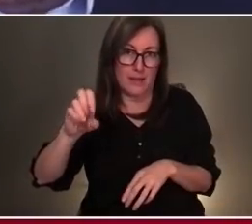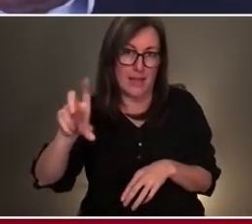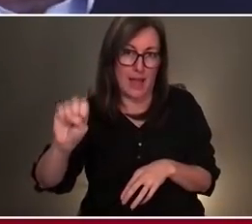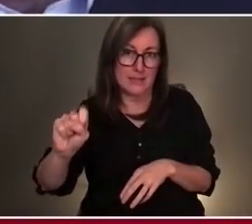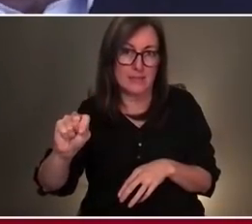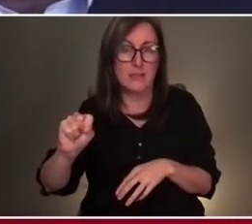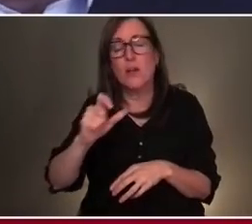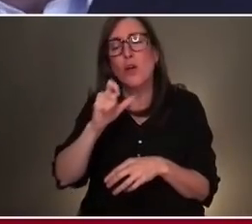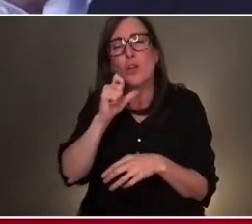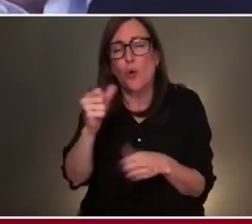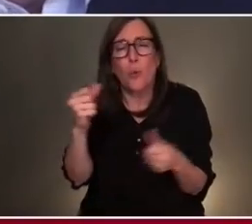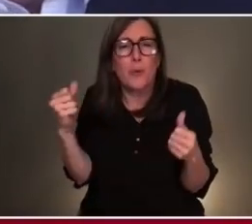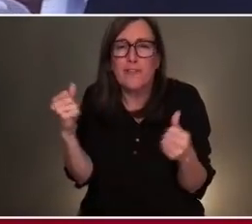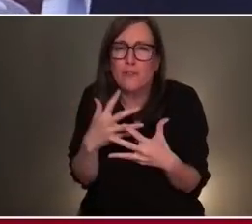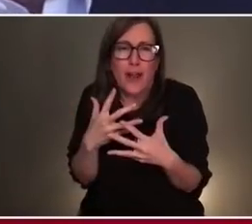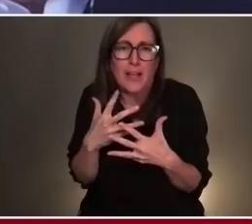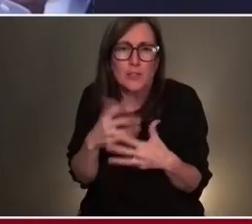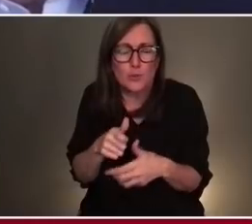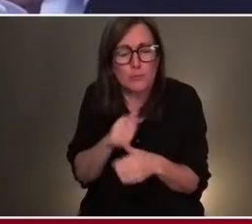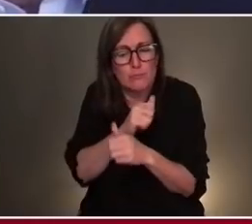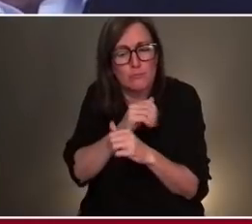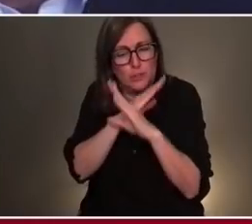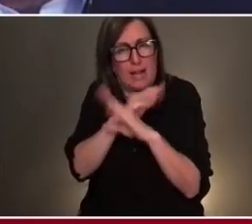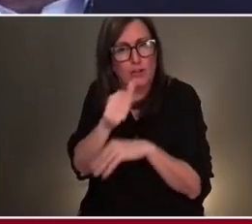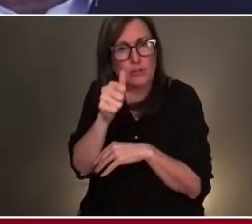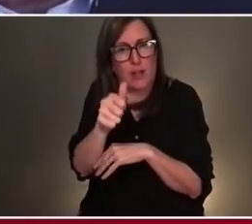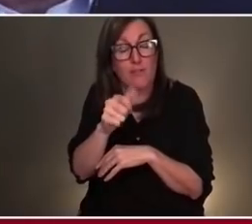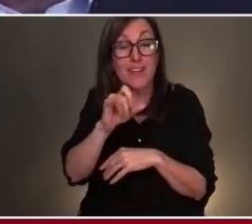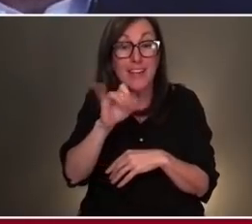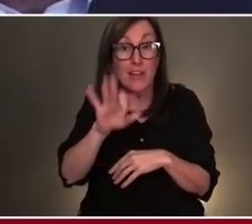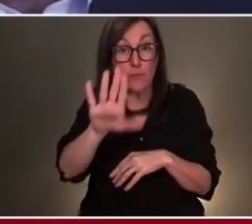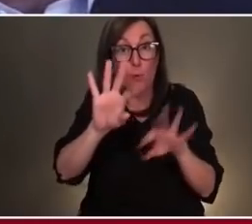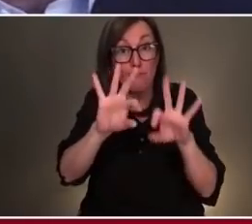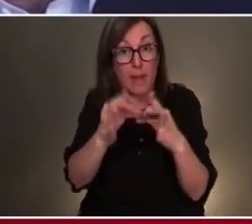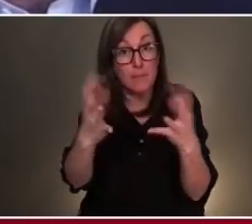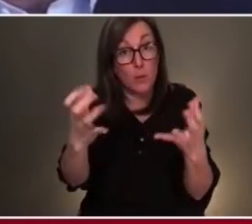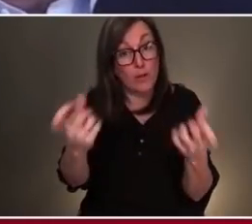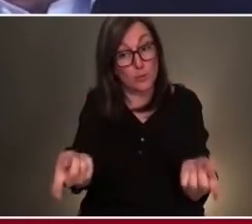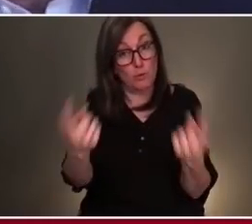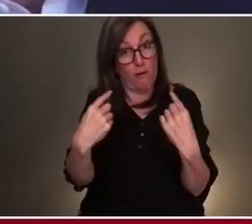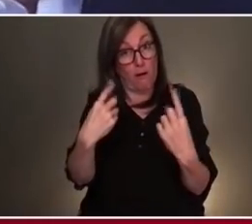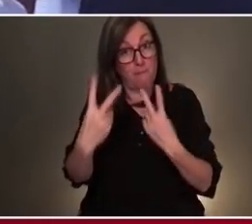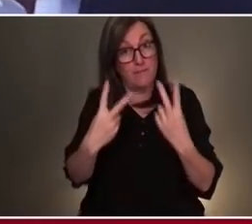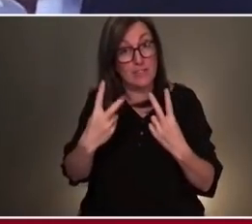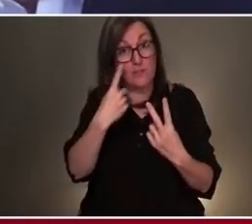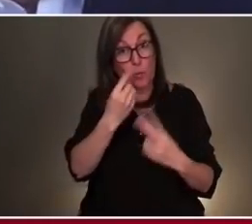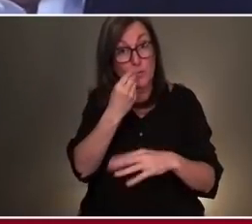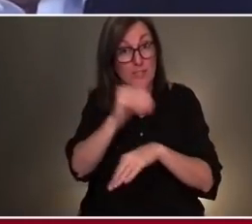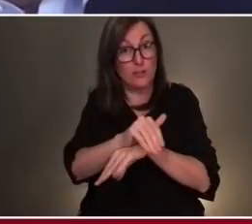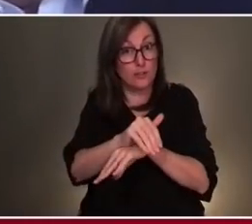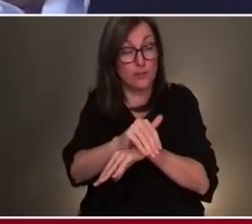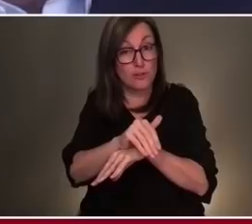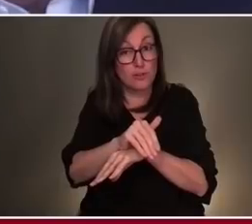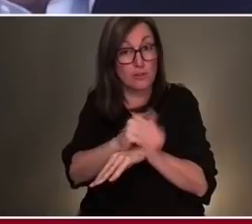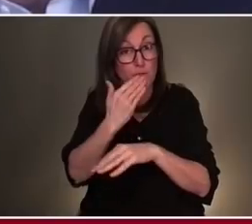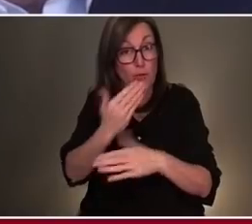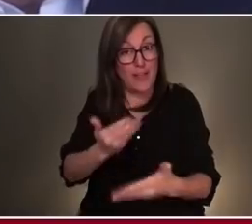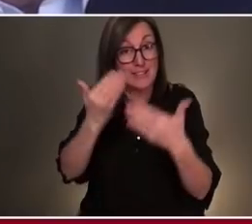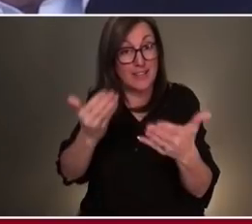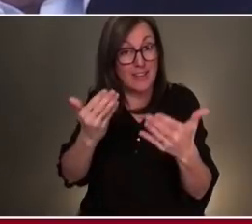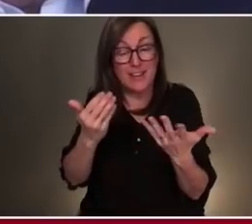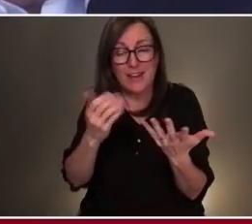protect yourself. Empower yourself. So if you have family that want to come to your Thanksgiving Day dinner that are not